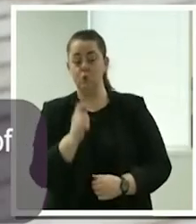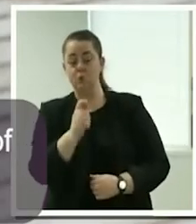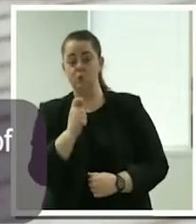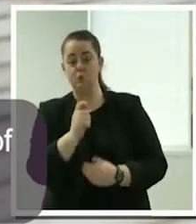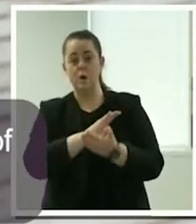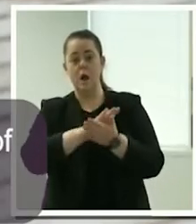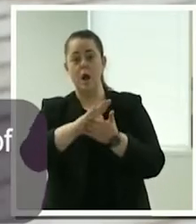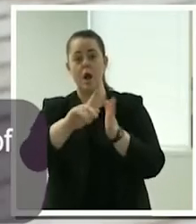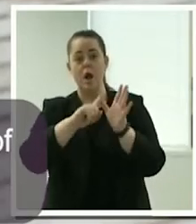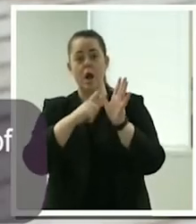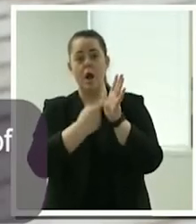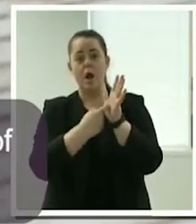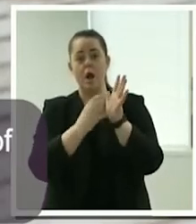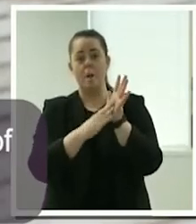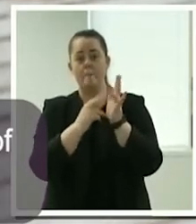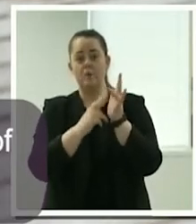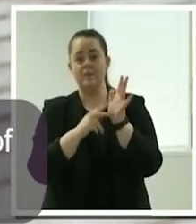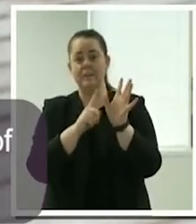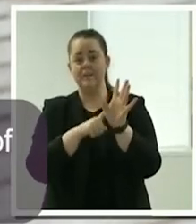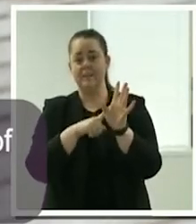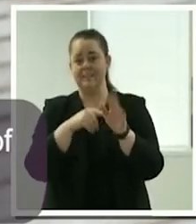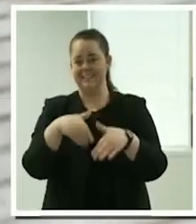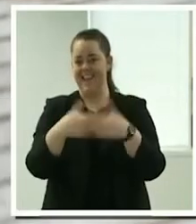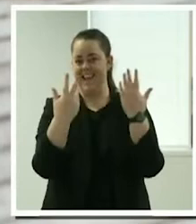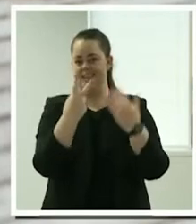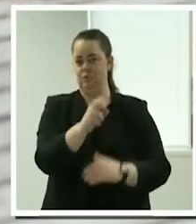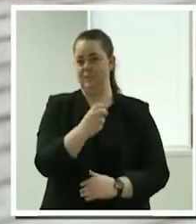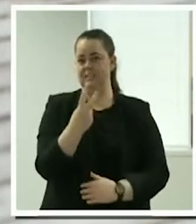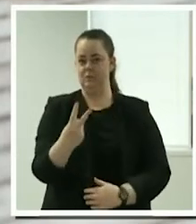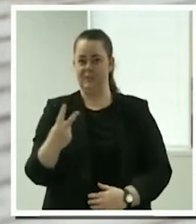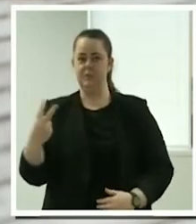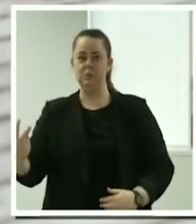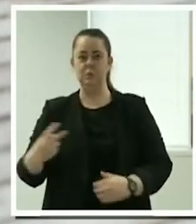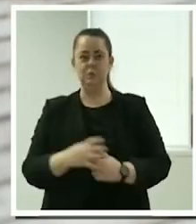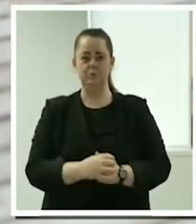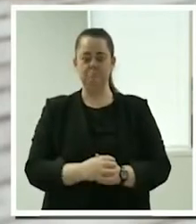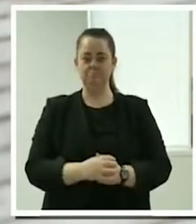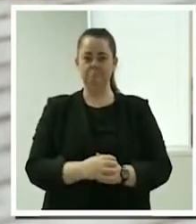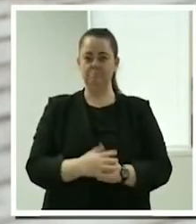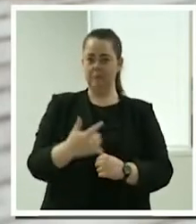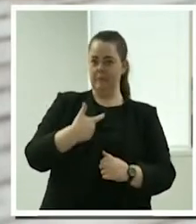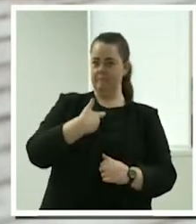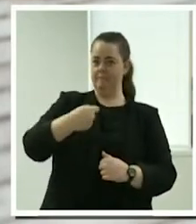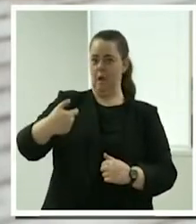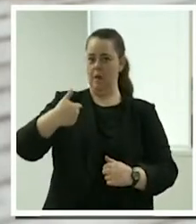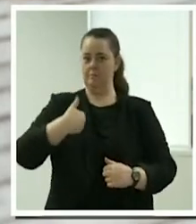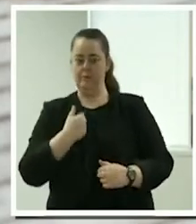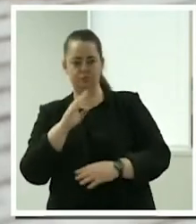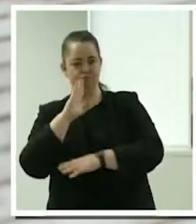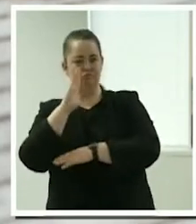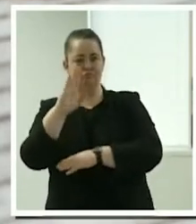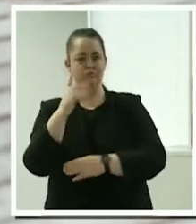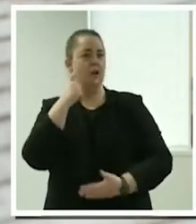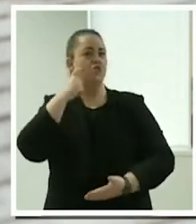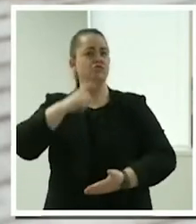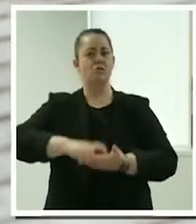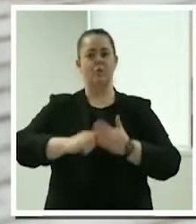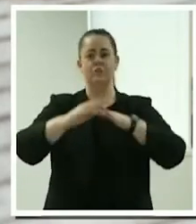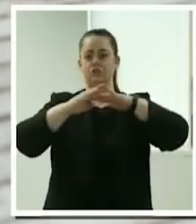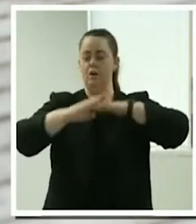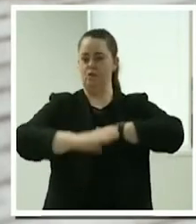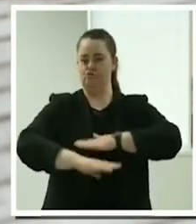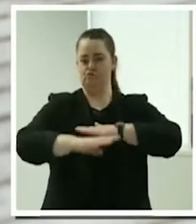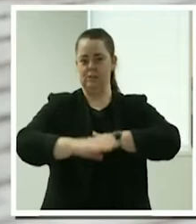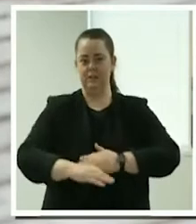honoured to have been asked to lead the gathering of independent support providers through our Acknowledgement of Country, giving respectful reflection